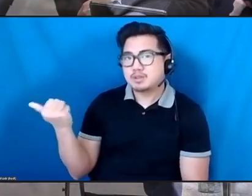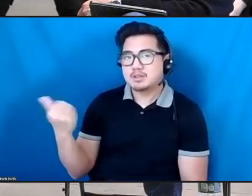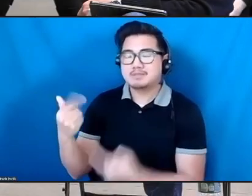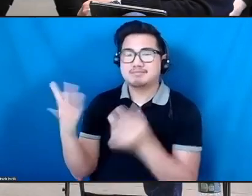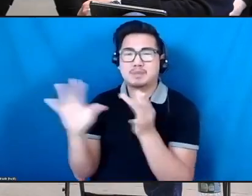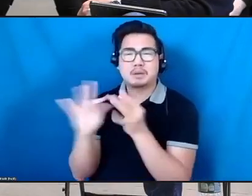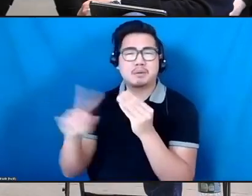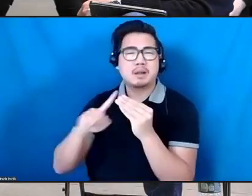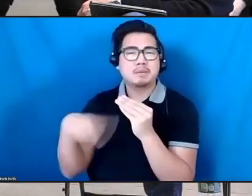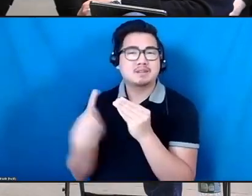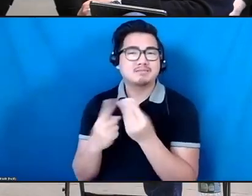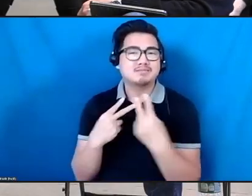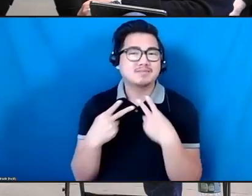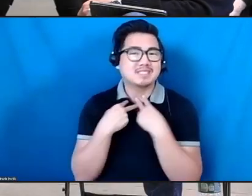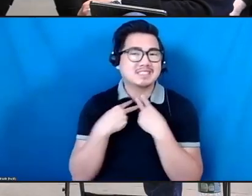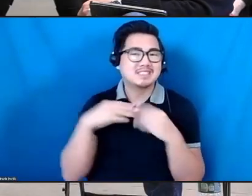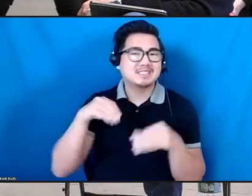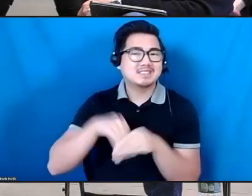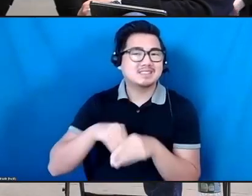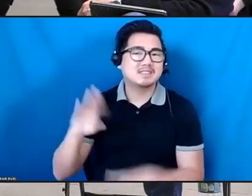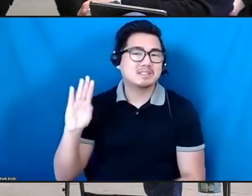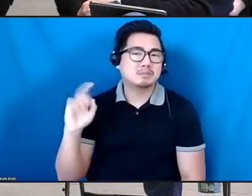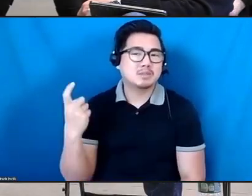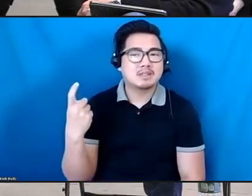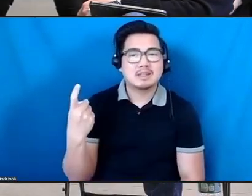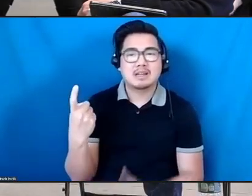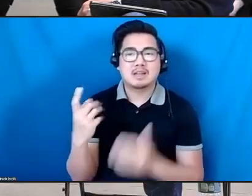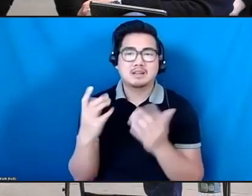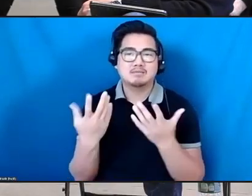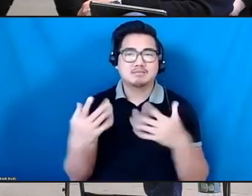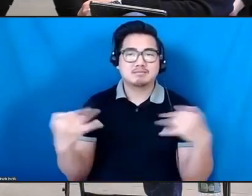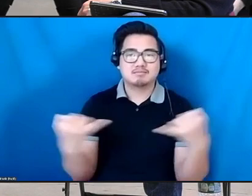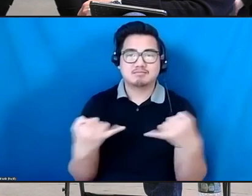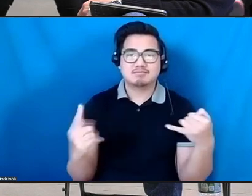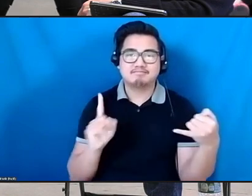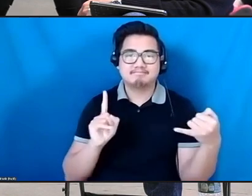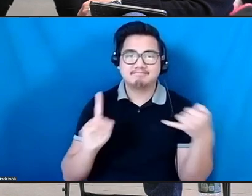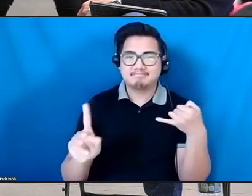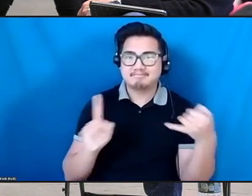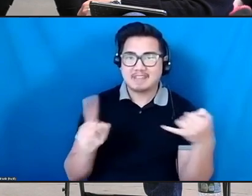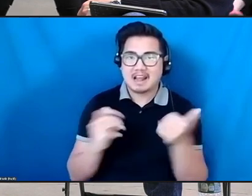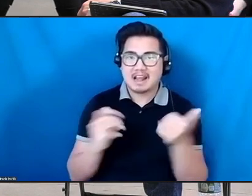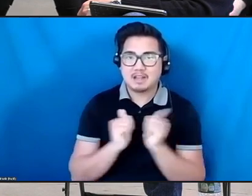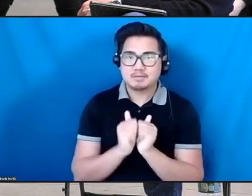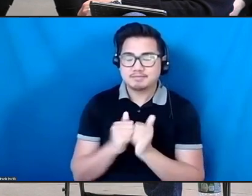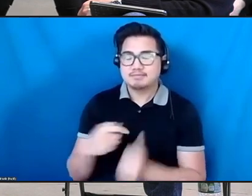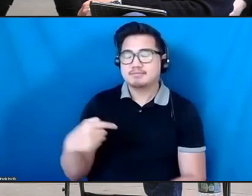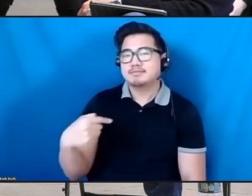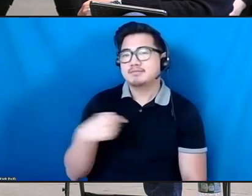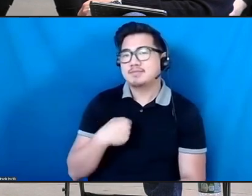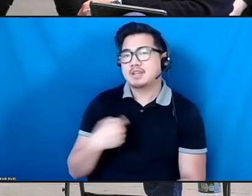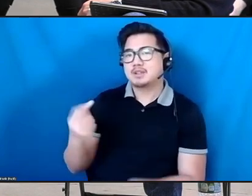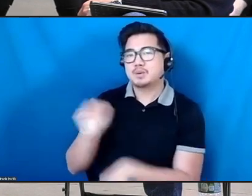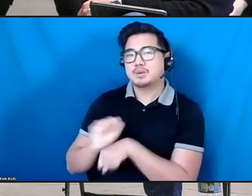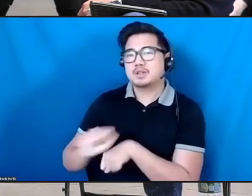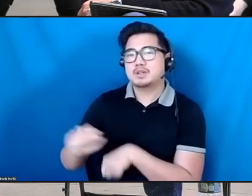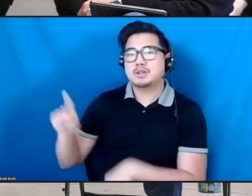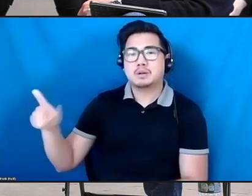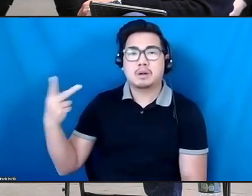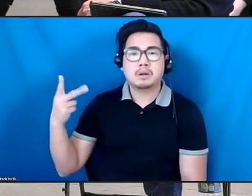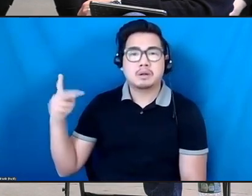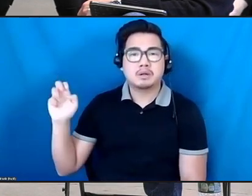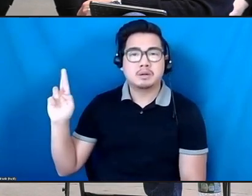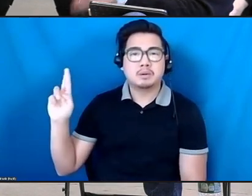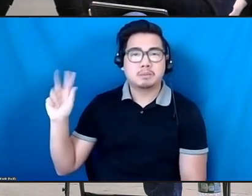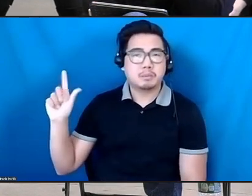So what, so I'm at the Pearlman, and we are producers and presenters. Right? And one of the things